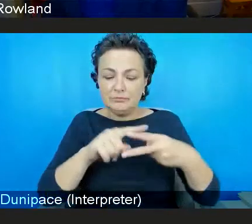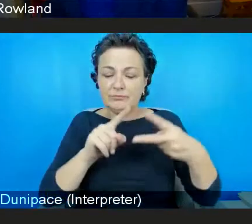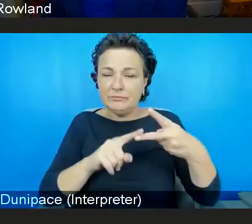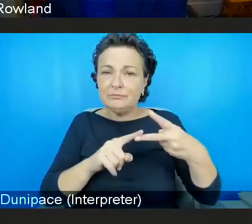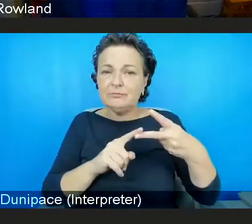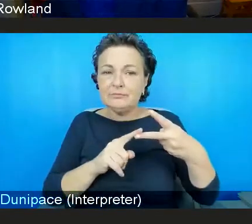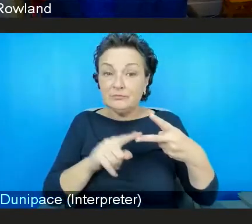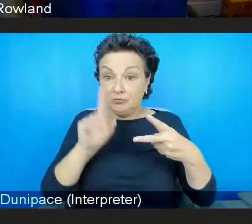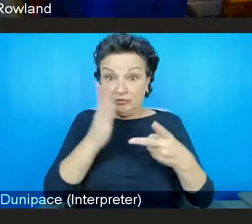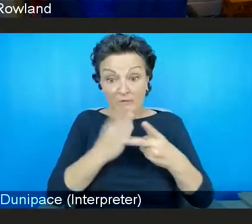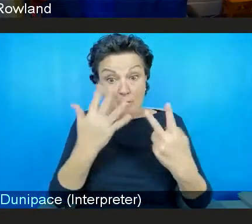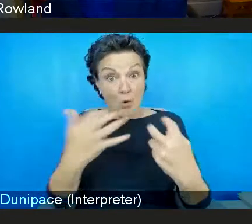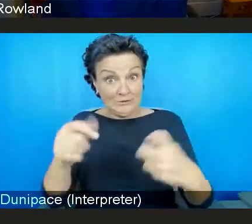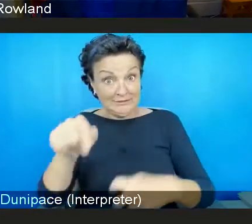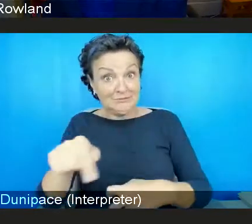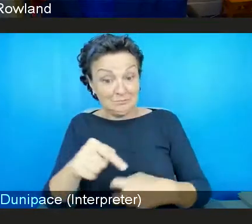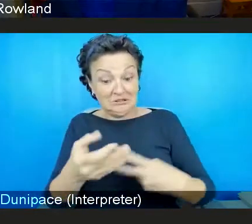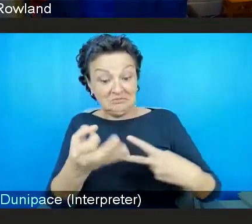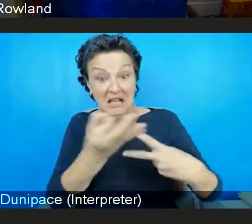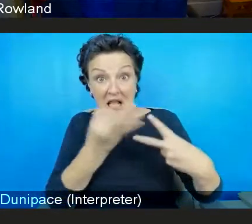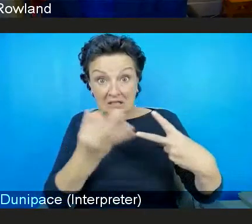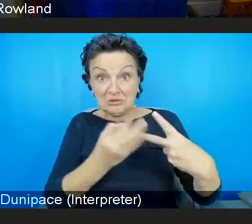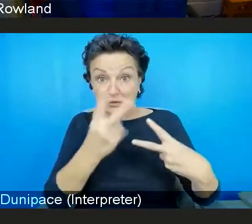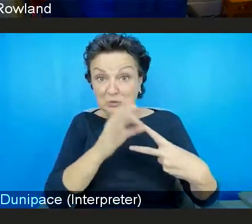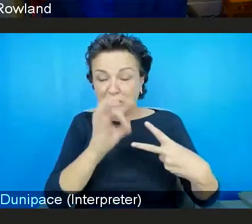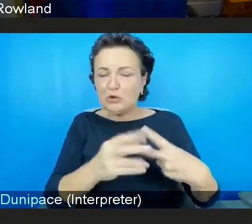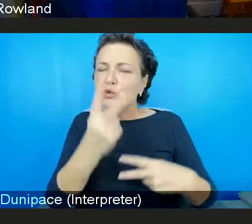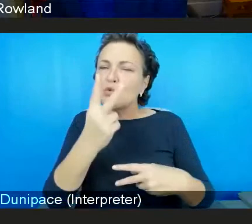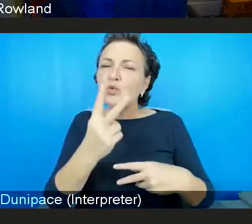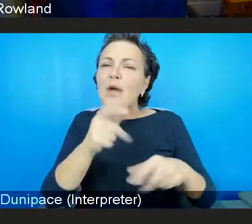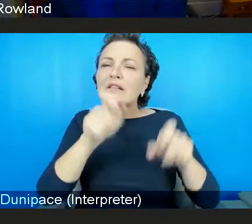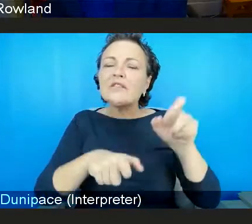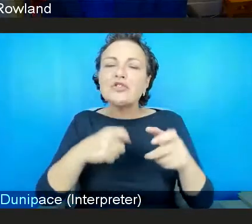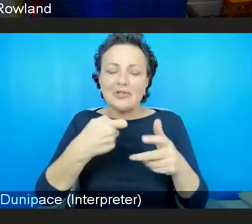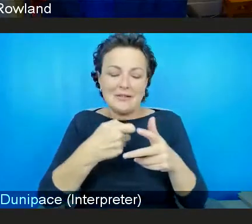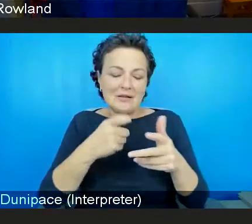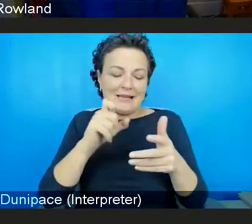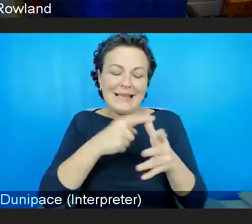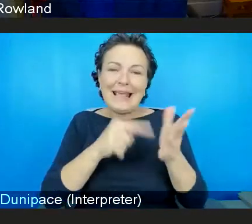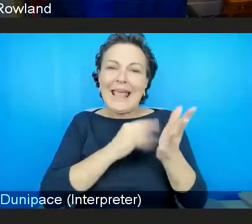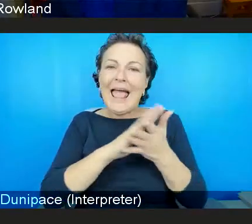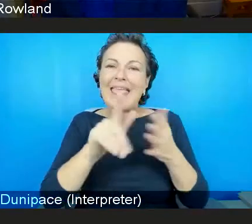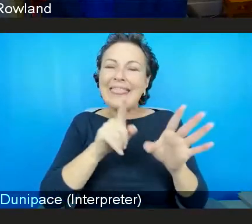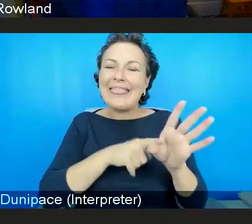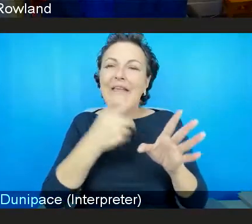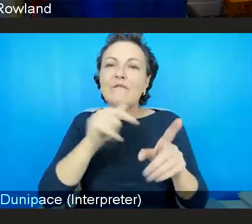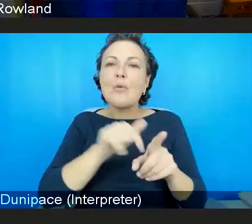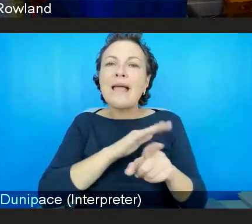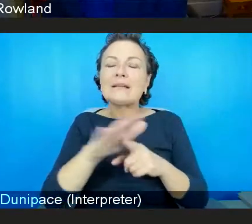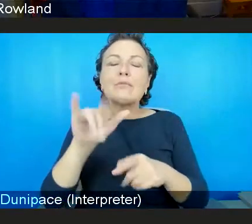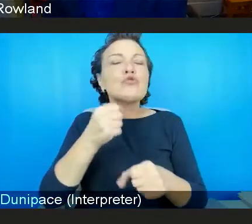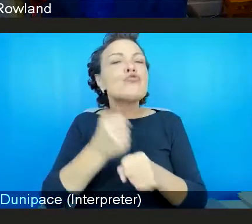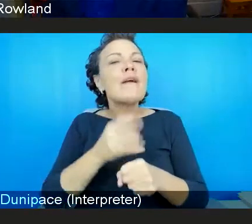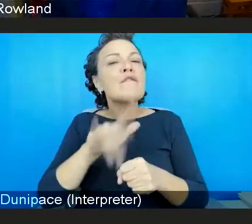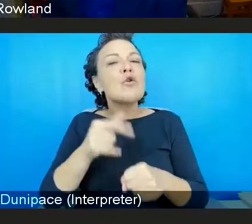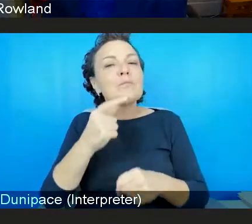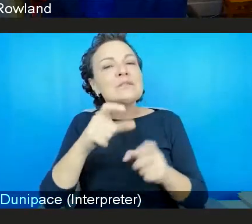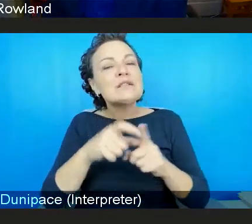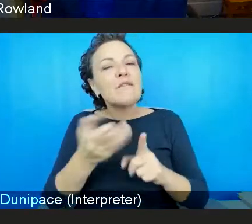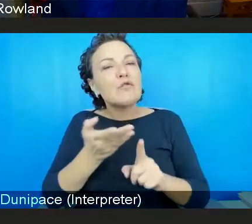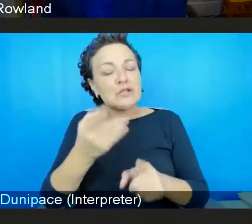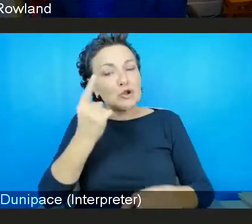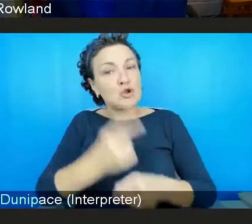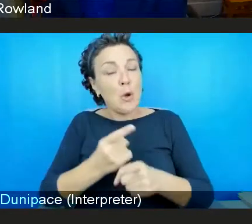audience that there's two individuals, Kathy from Edinburgh and Graham and Dumfries, talking about climate